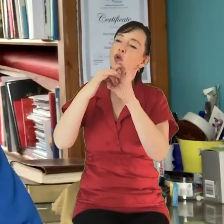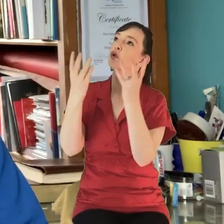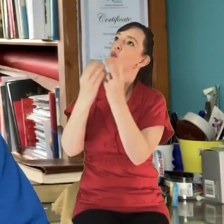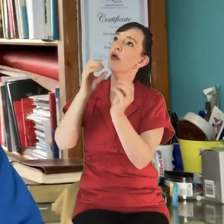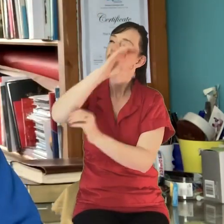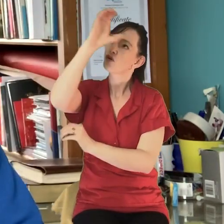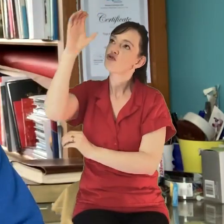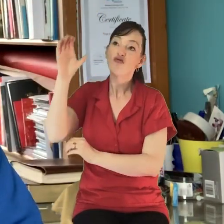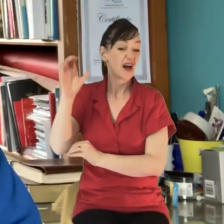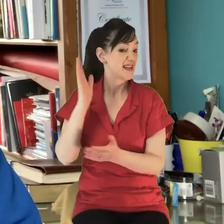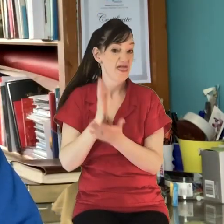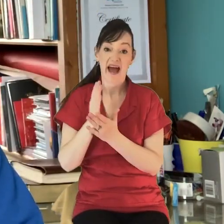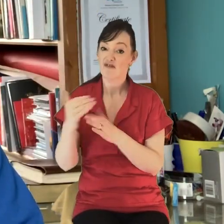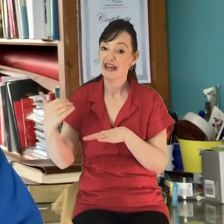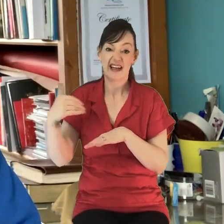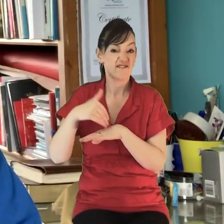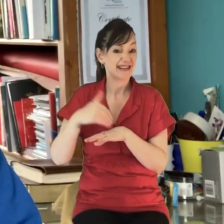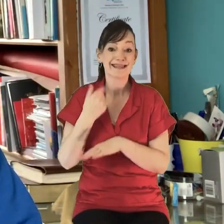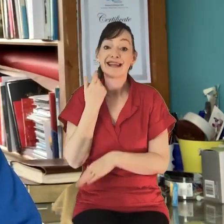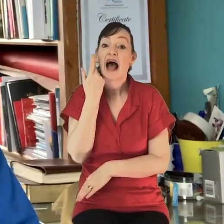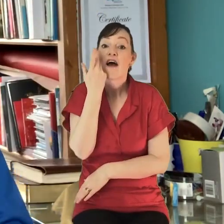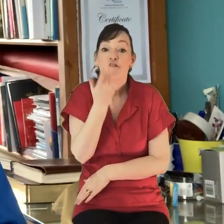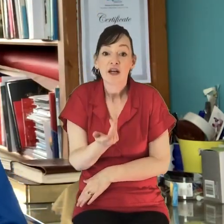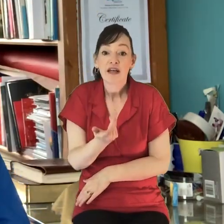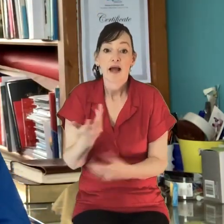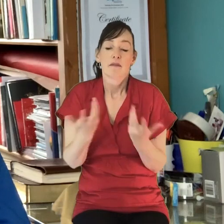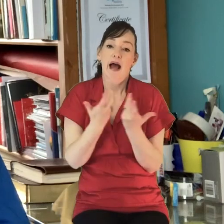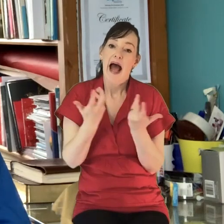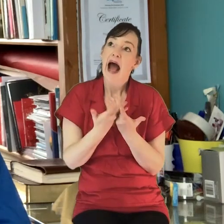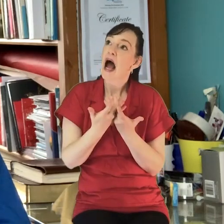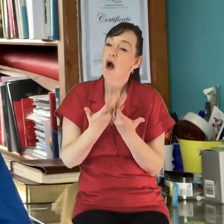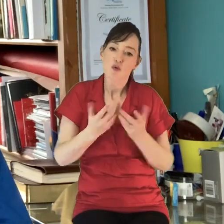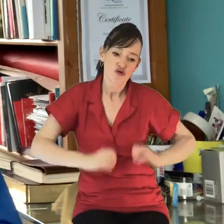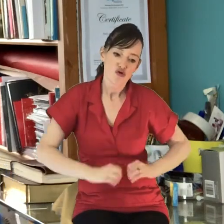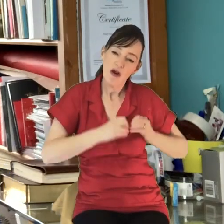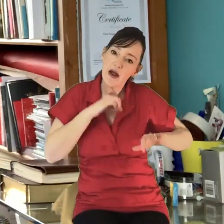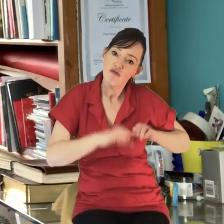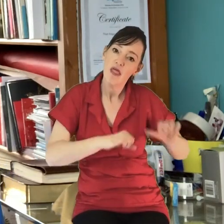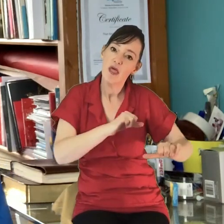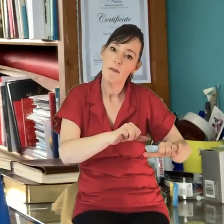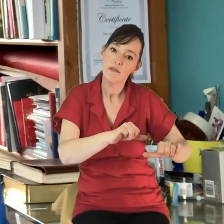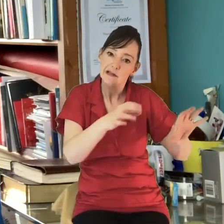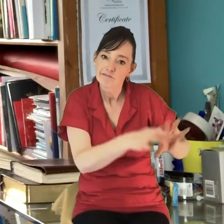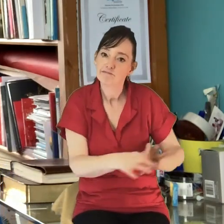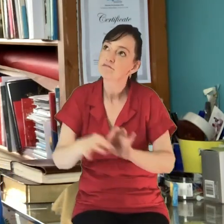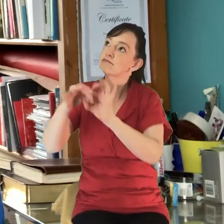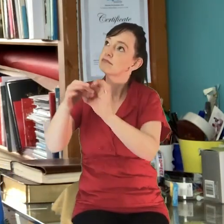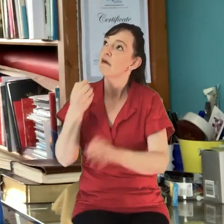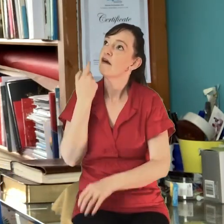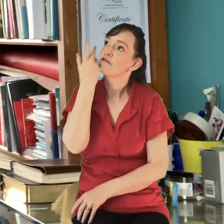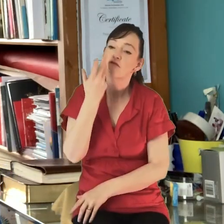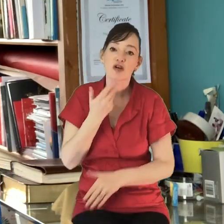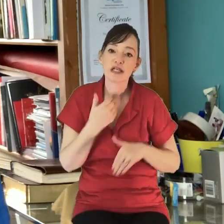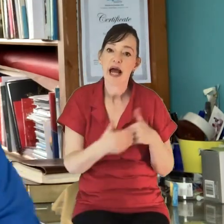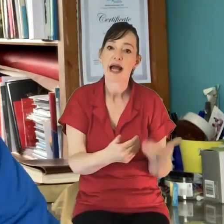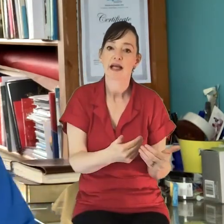communion with God or kind of our daily walk and how we can kind of create rhythms that kind of help us live out that daily walk.